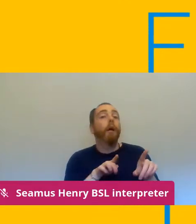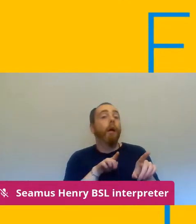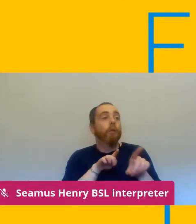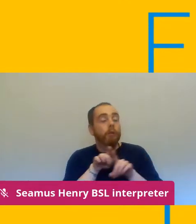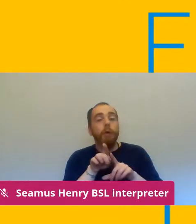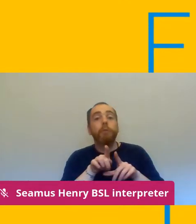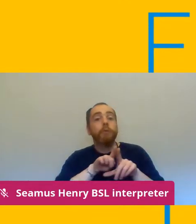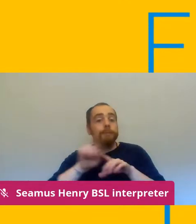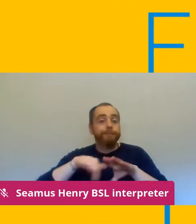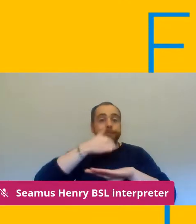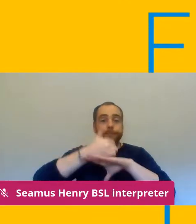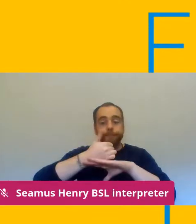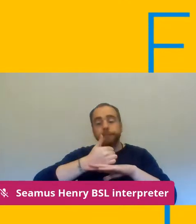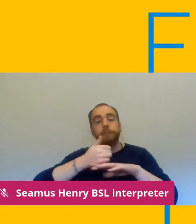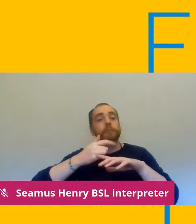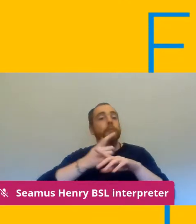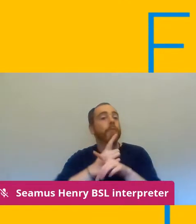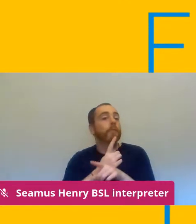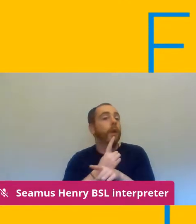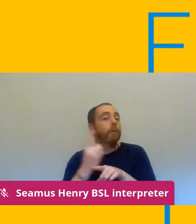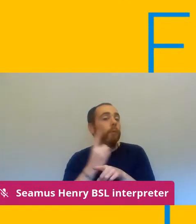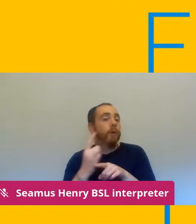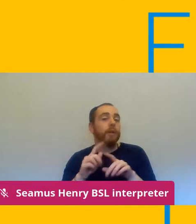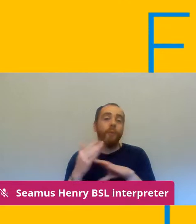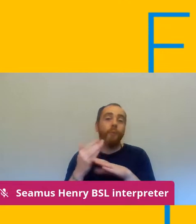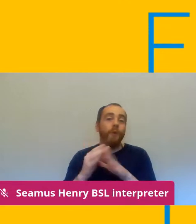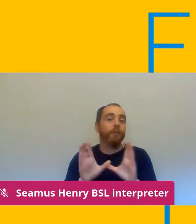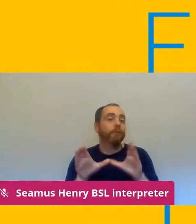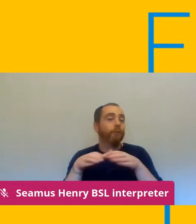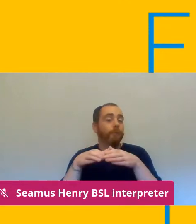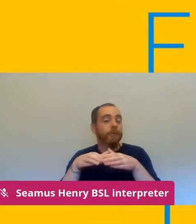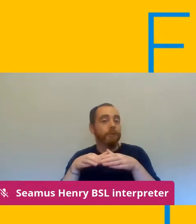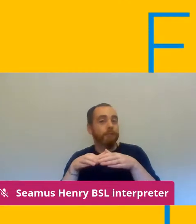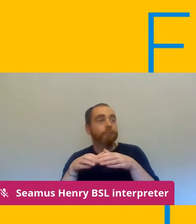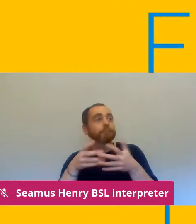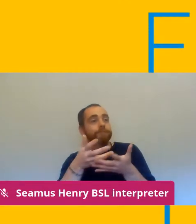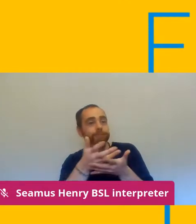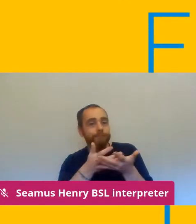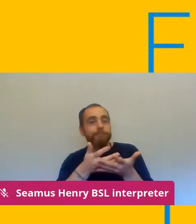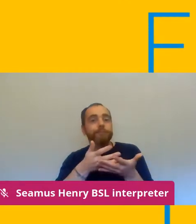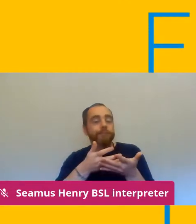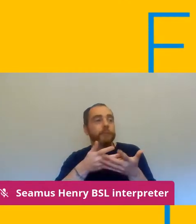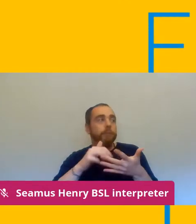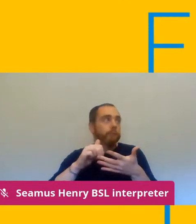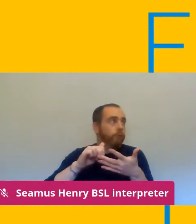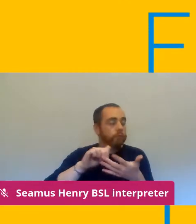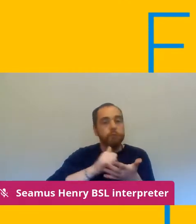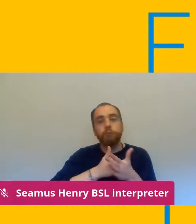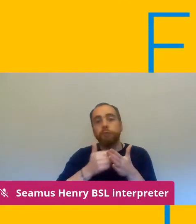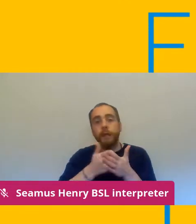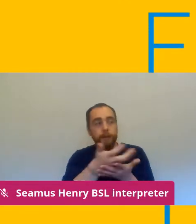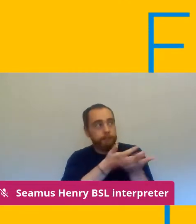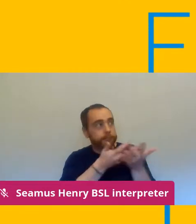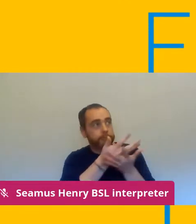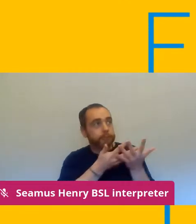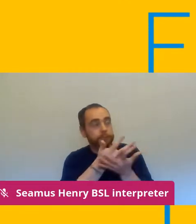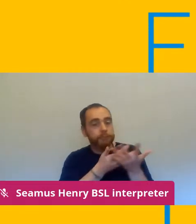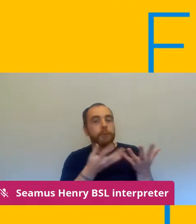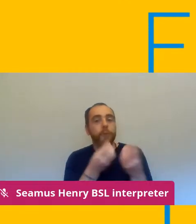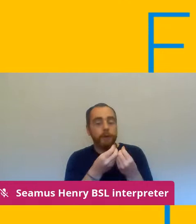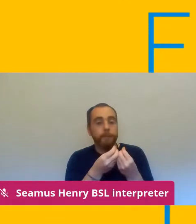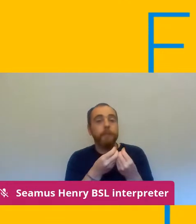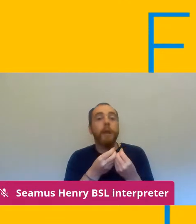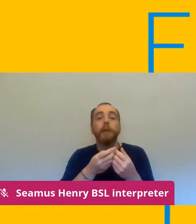groups for covert uh involvement of orphan safety reps um in the process procedures for serious and imminent